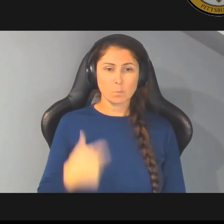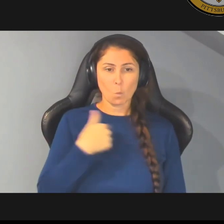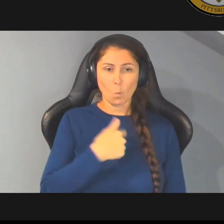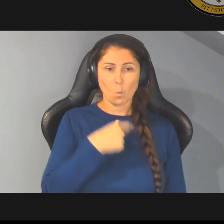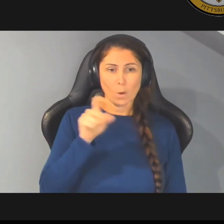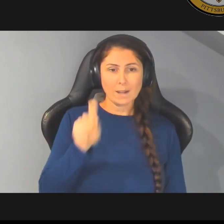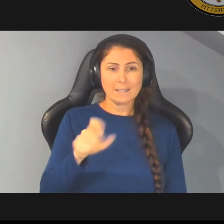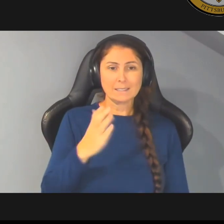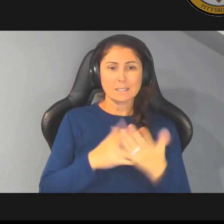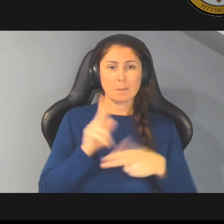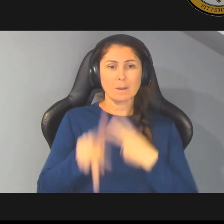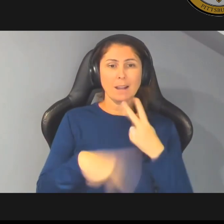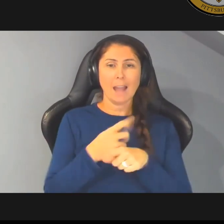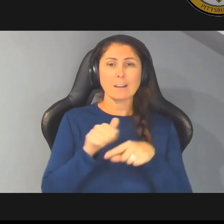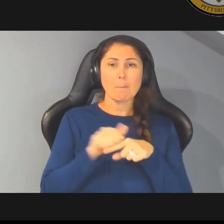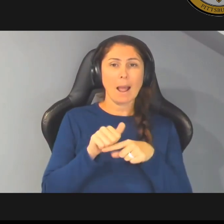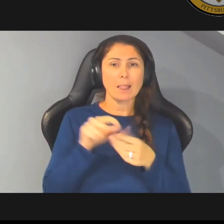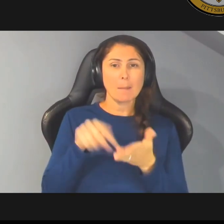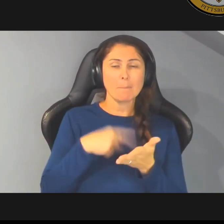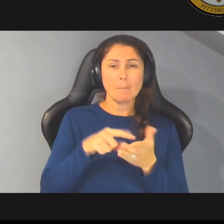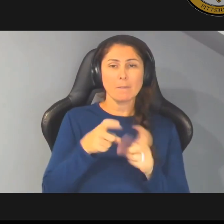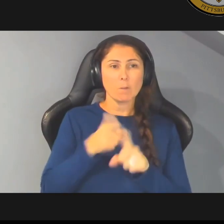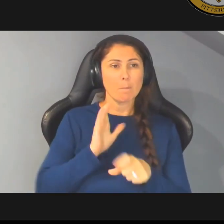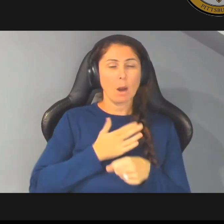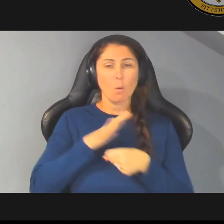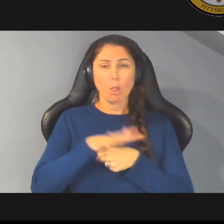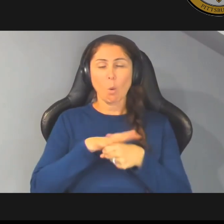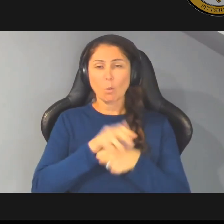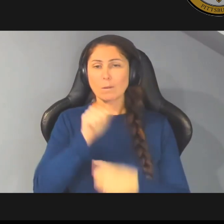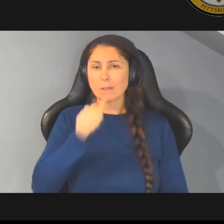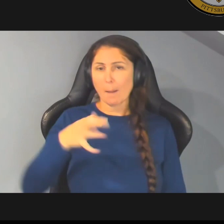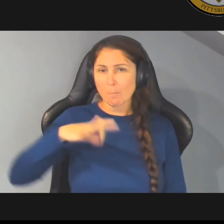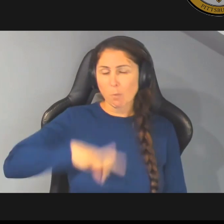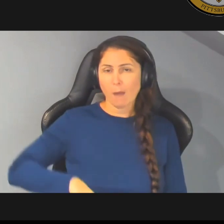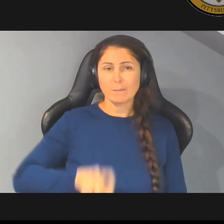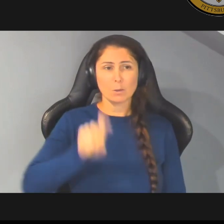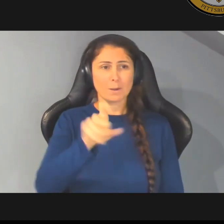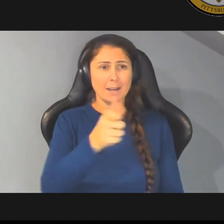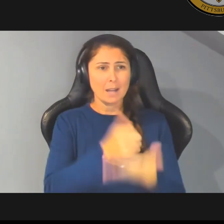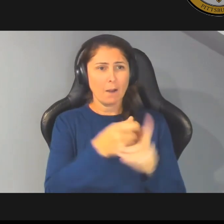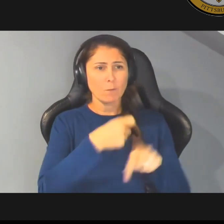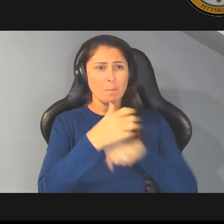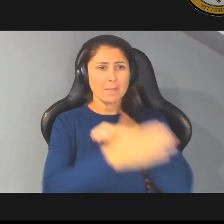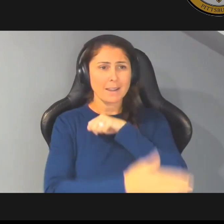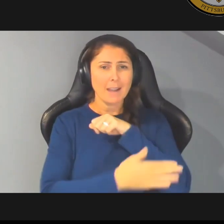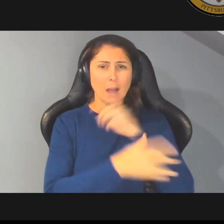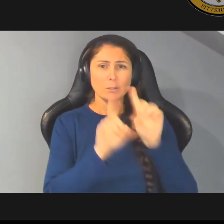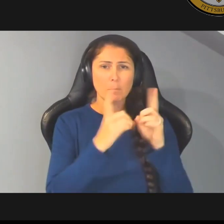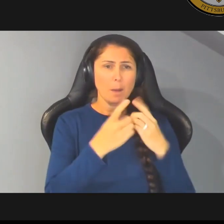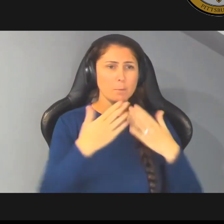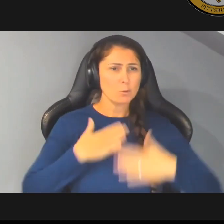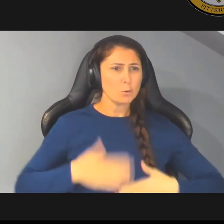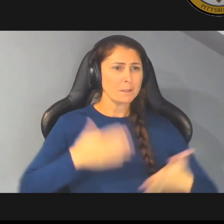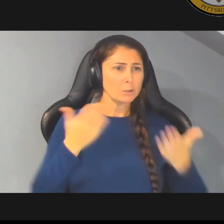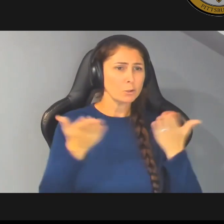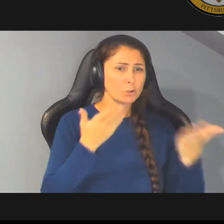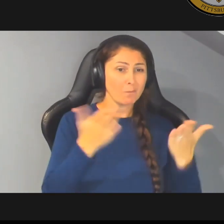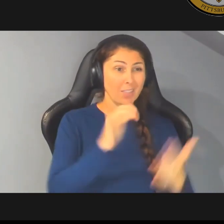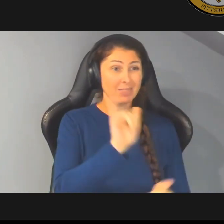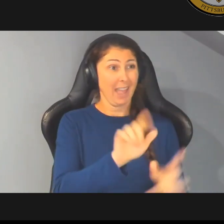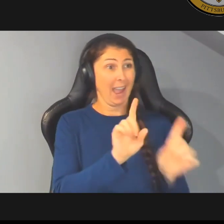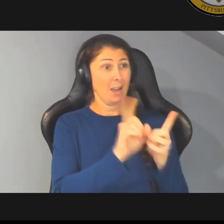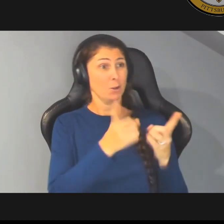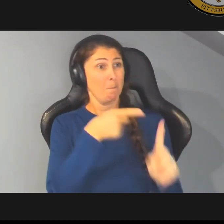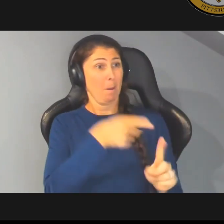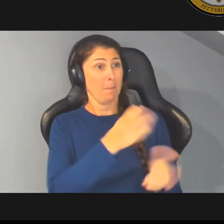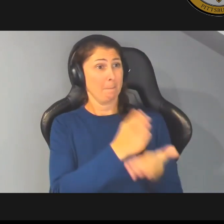payments from our local non-profits we need help from the county's department of human services who that department alone's budget